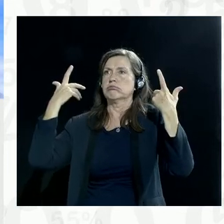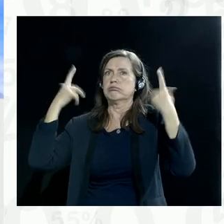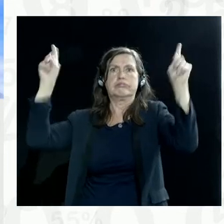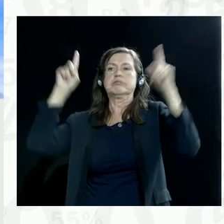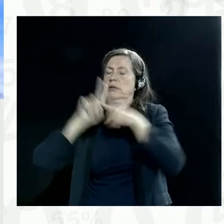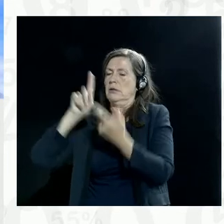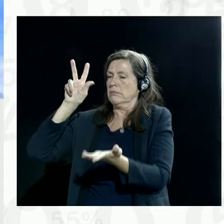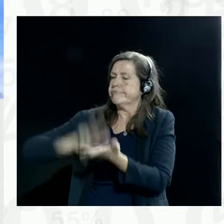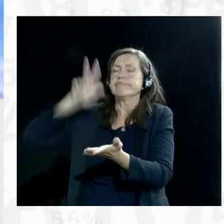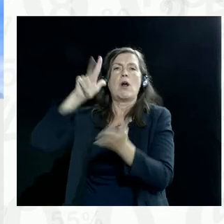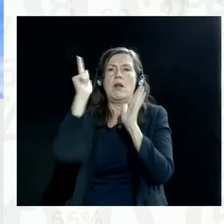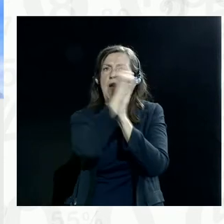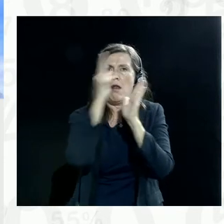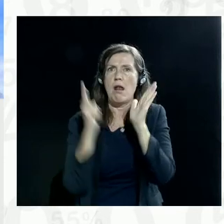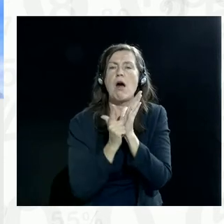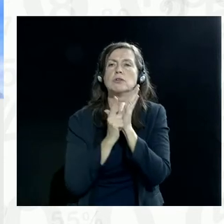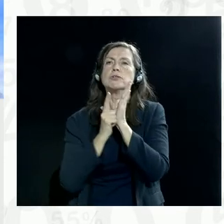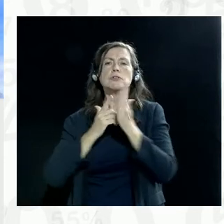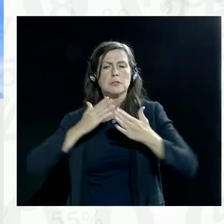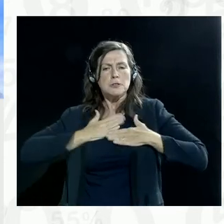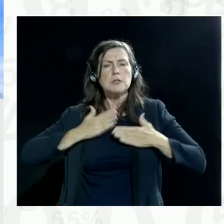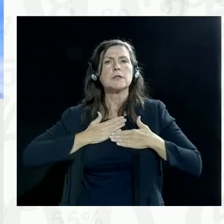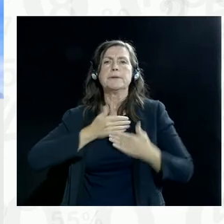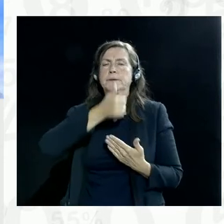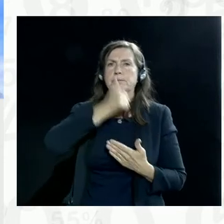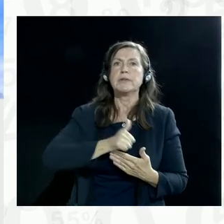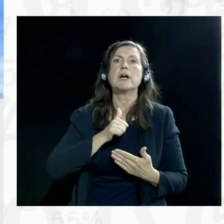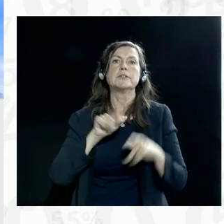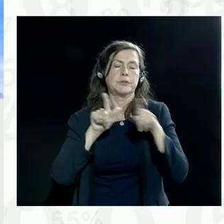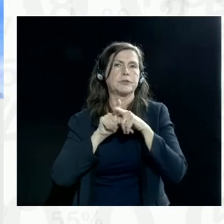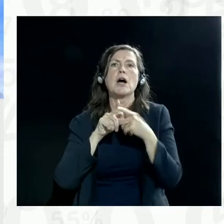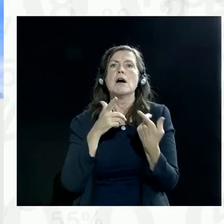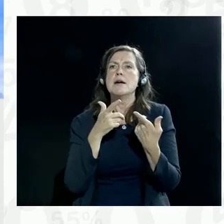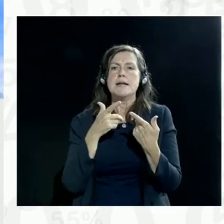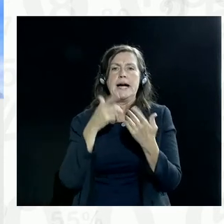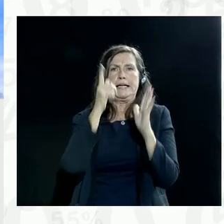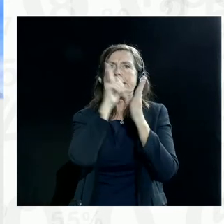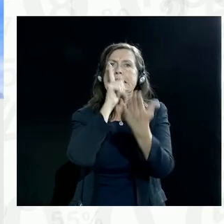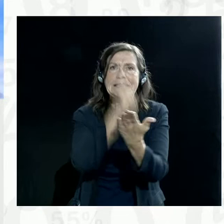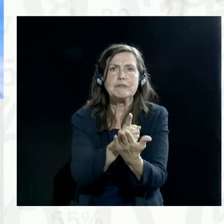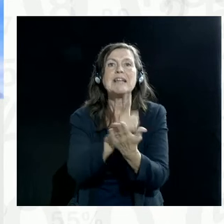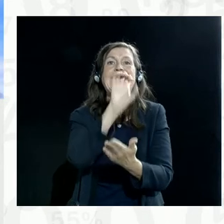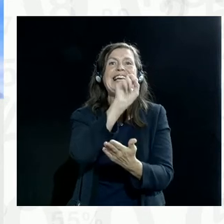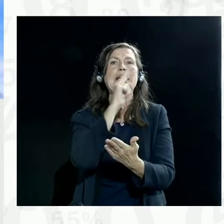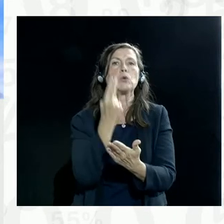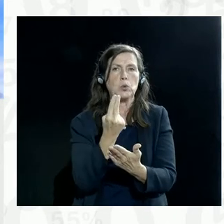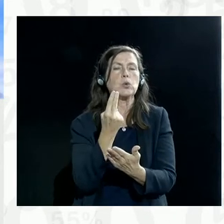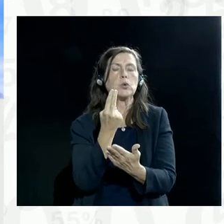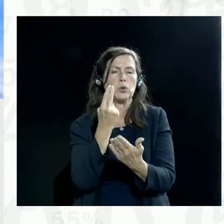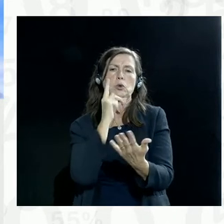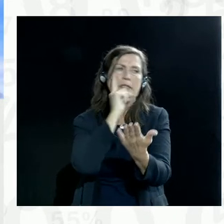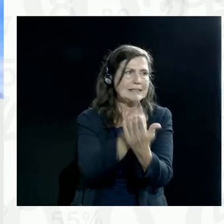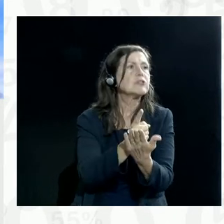of course, followed with the early EU 9546 data privacy directive, followed by the